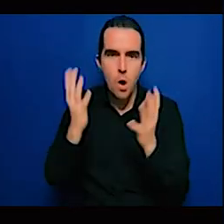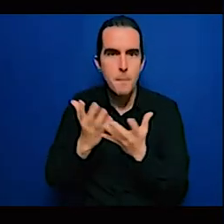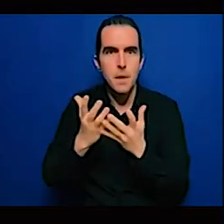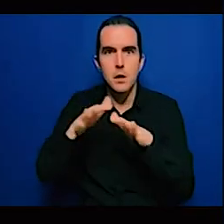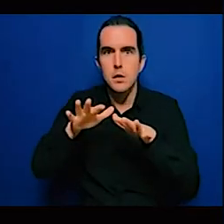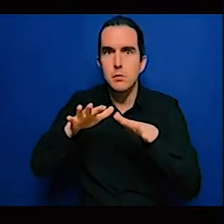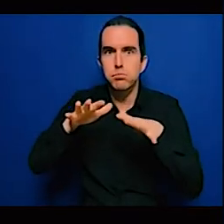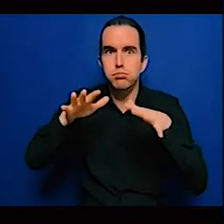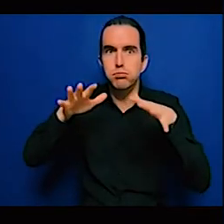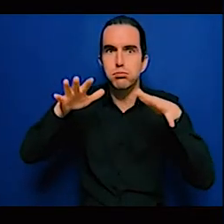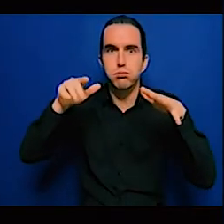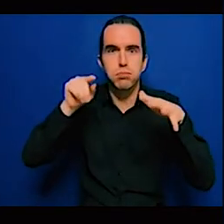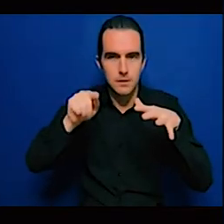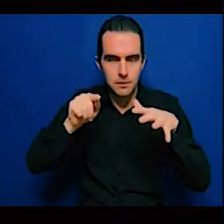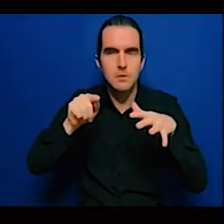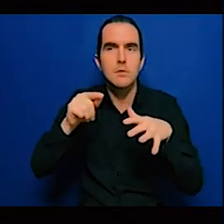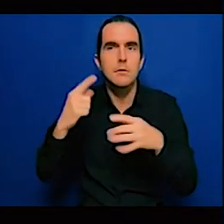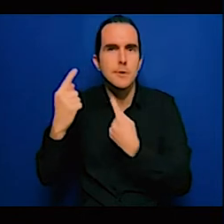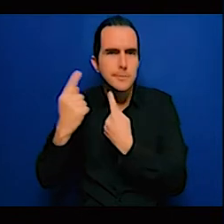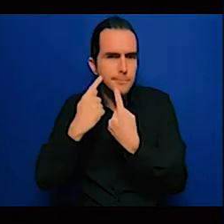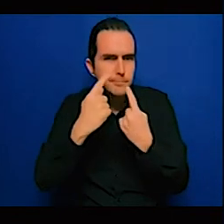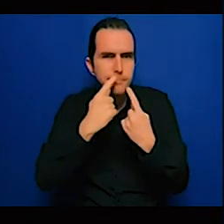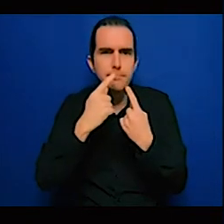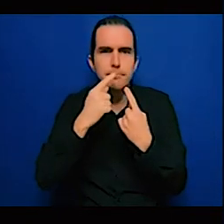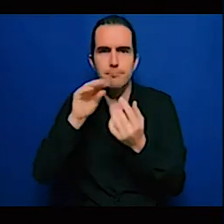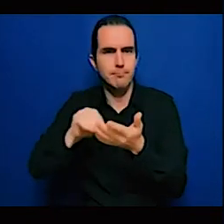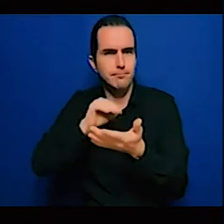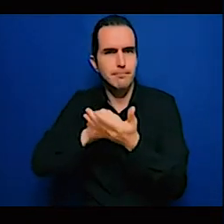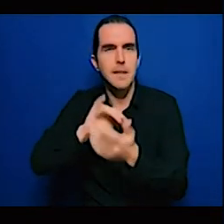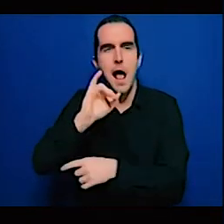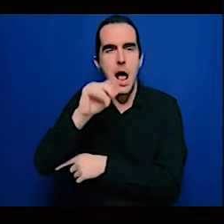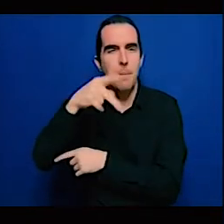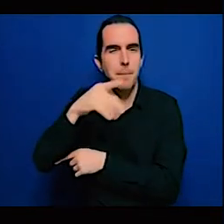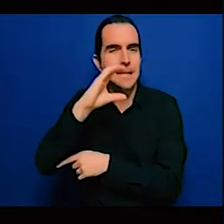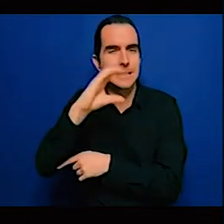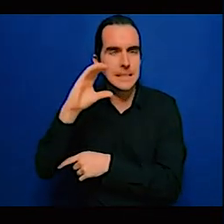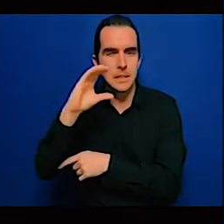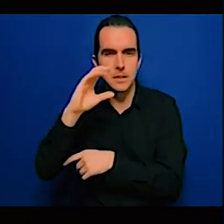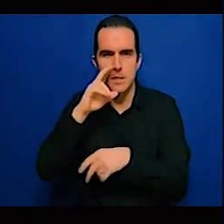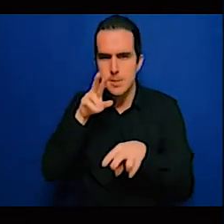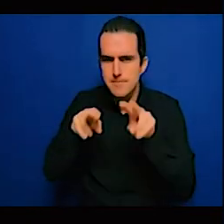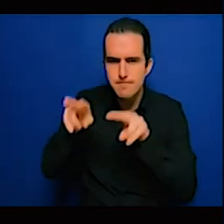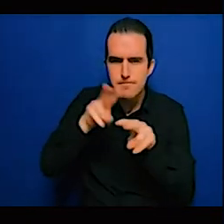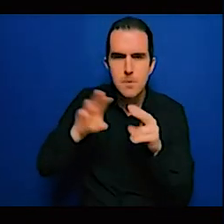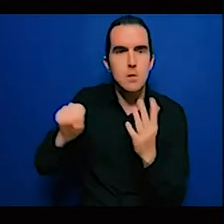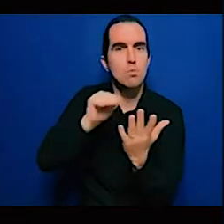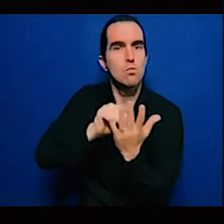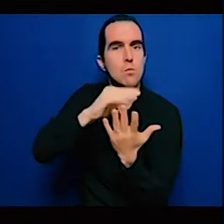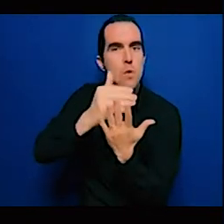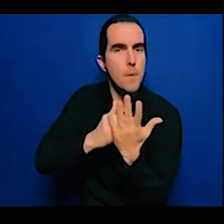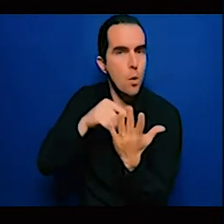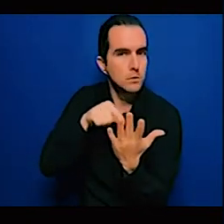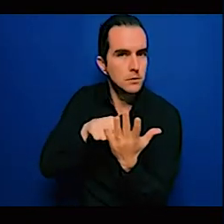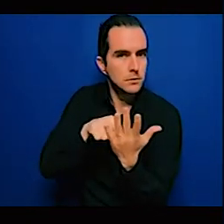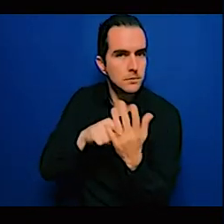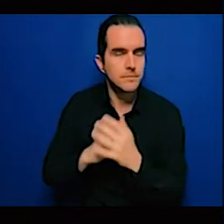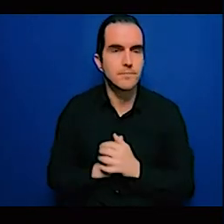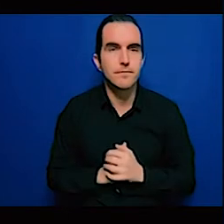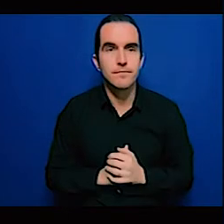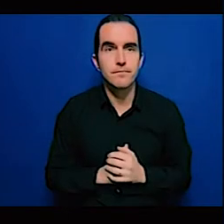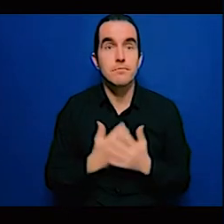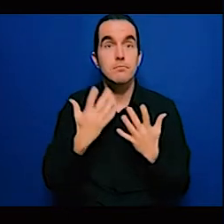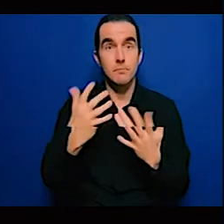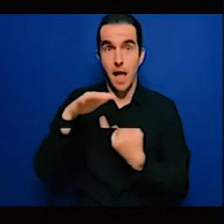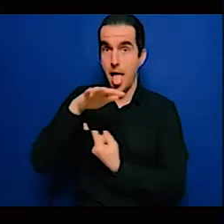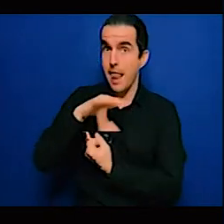the broad picture and its implications for Africa, Aruna, if you could